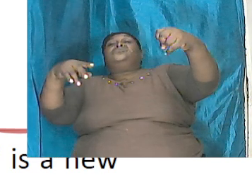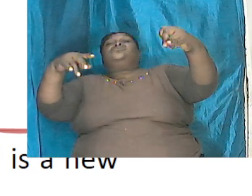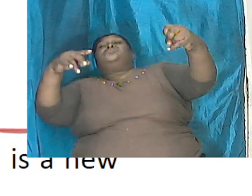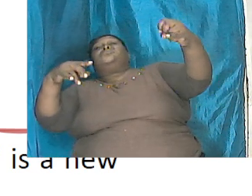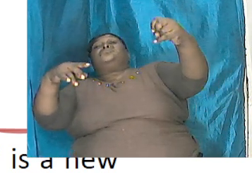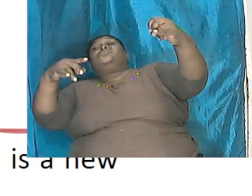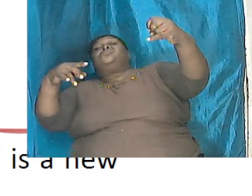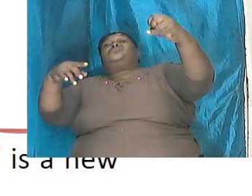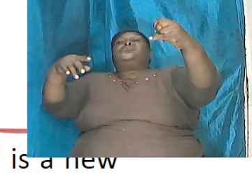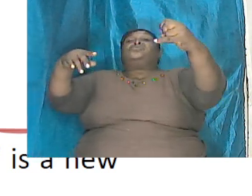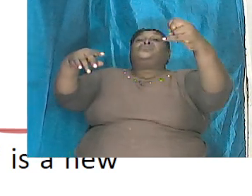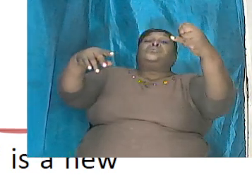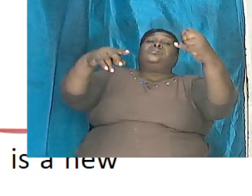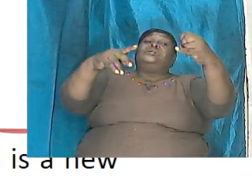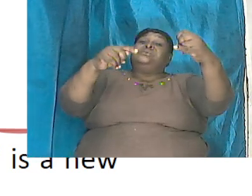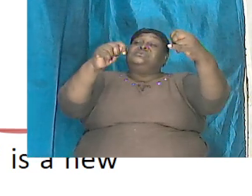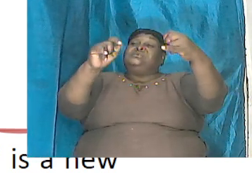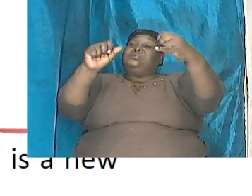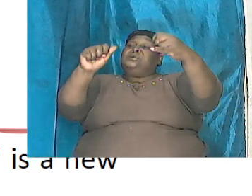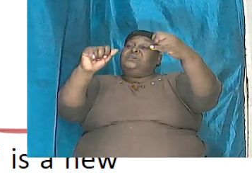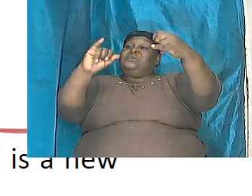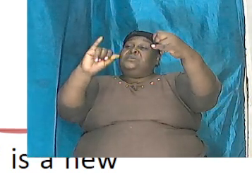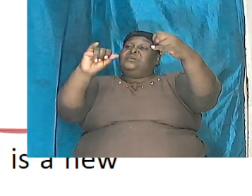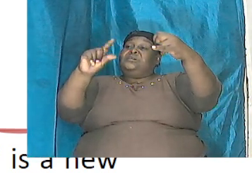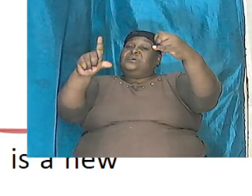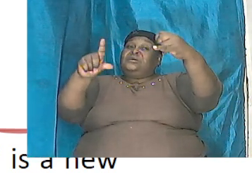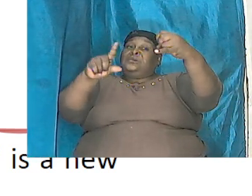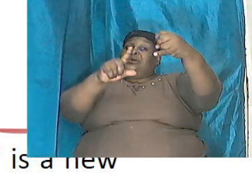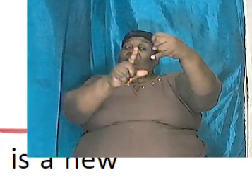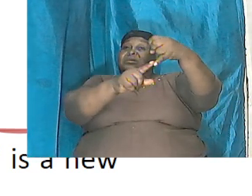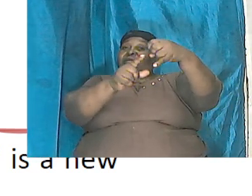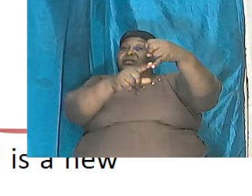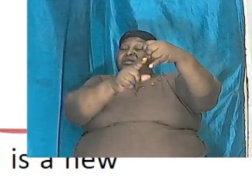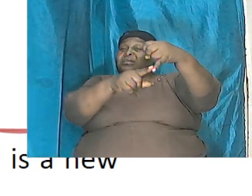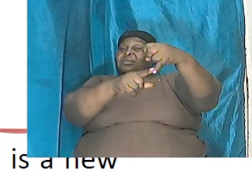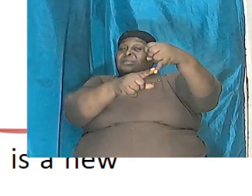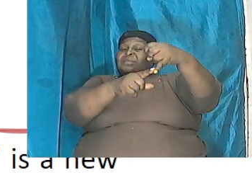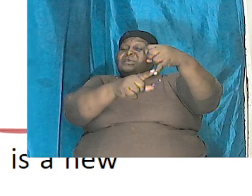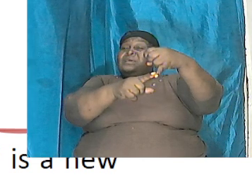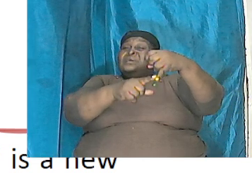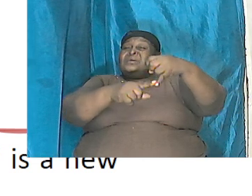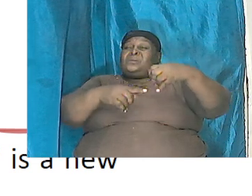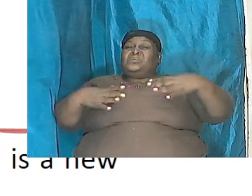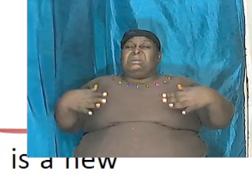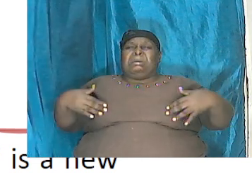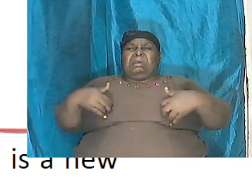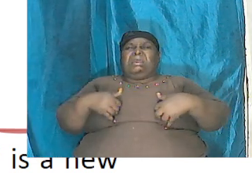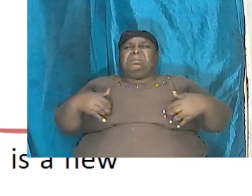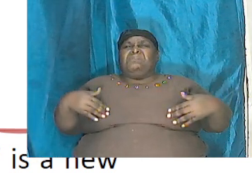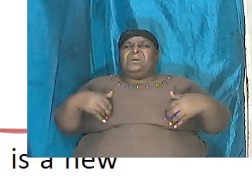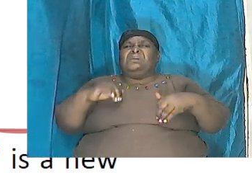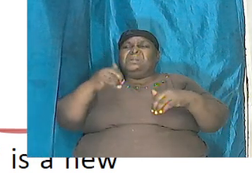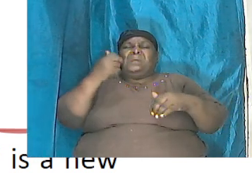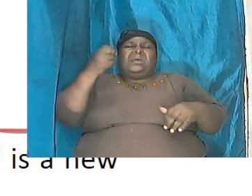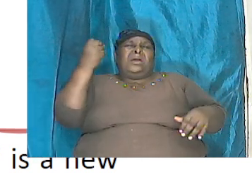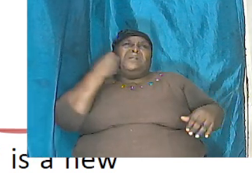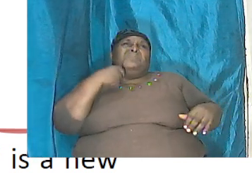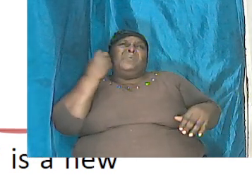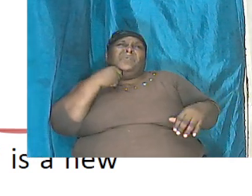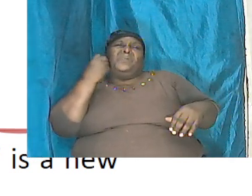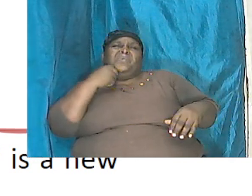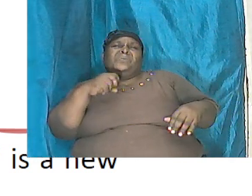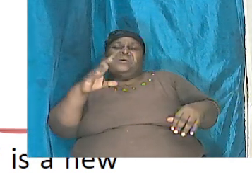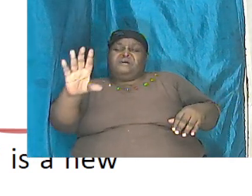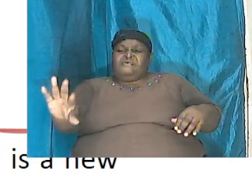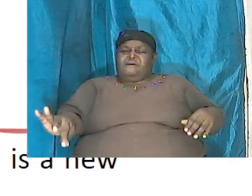on the look of what the reconstructed beast would be based on the bones that they